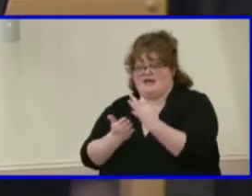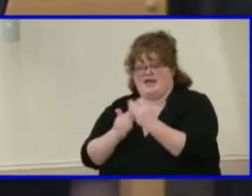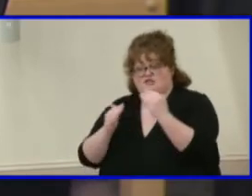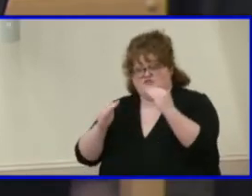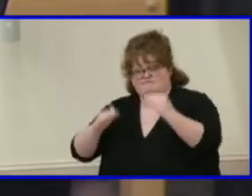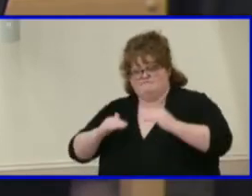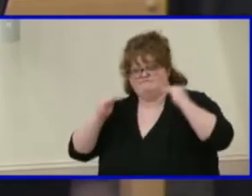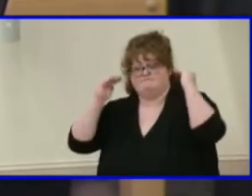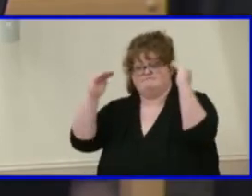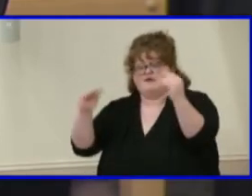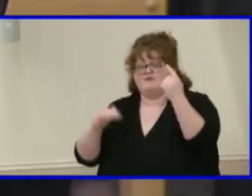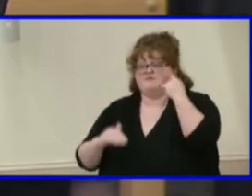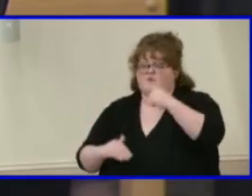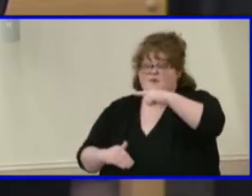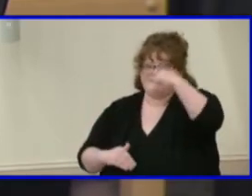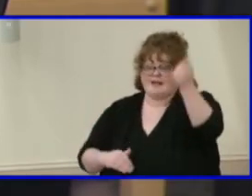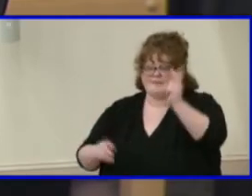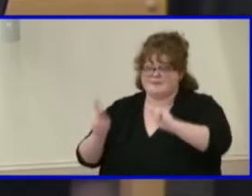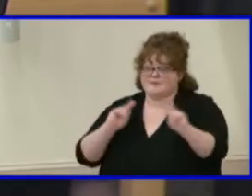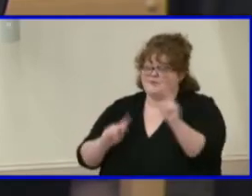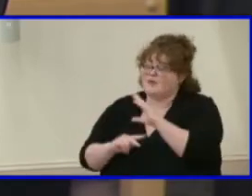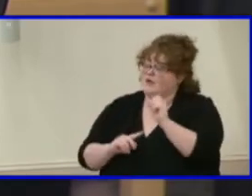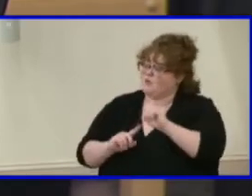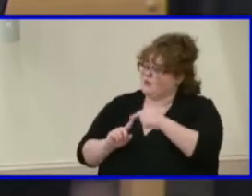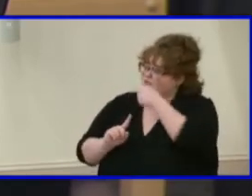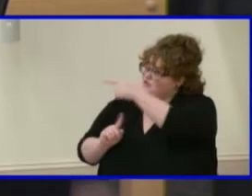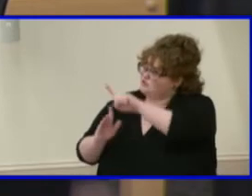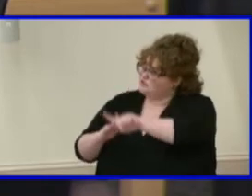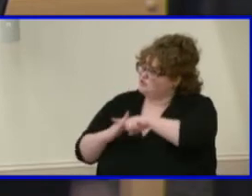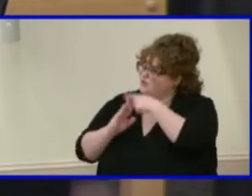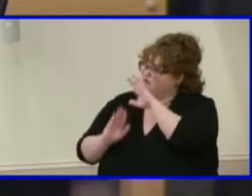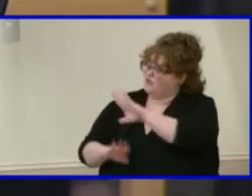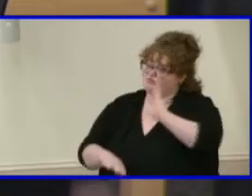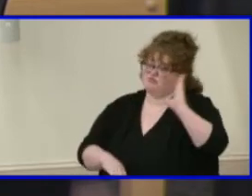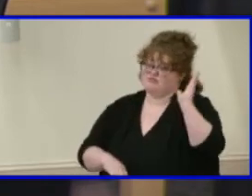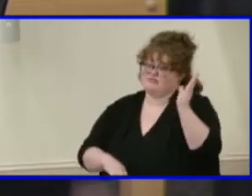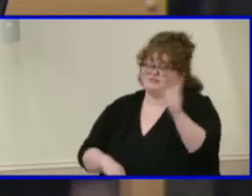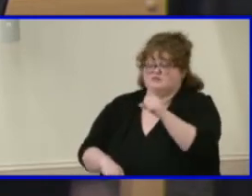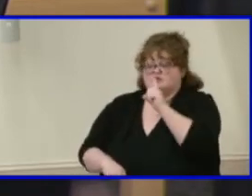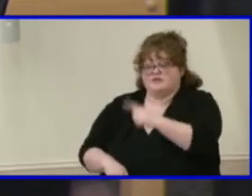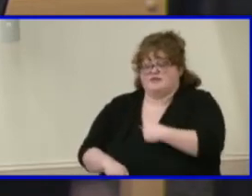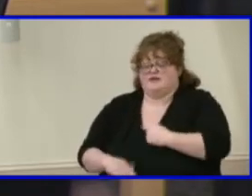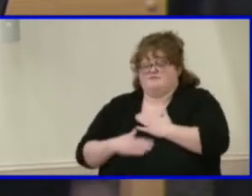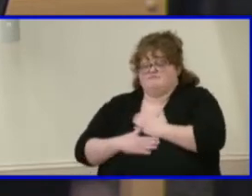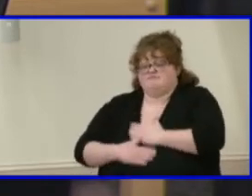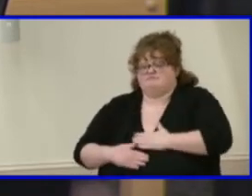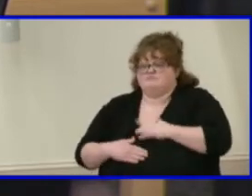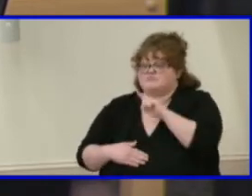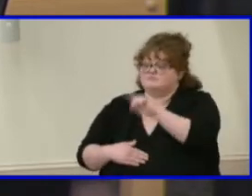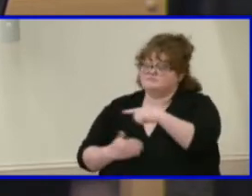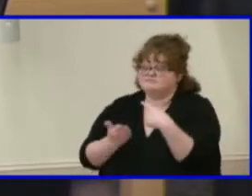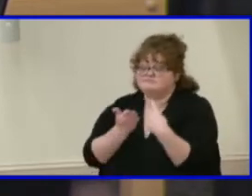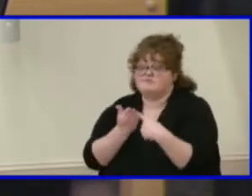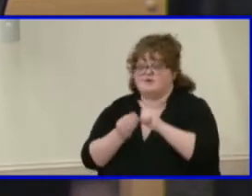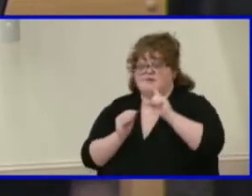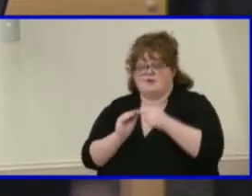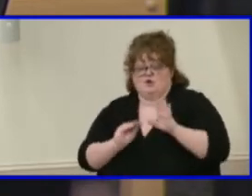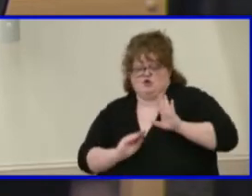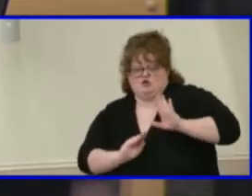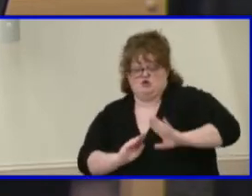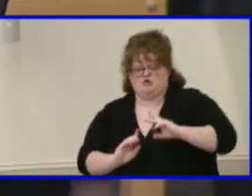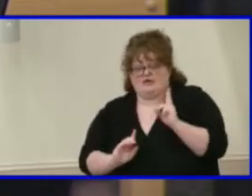And as you started your presentation, which I love talking about her civic engagement, she was a teacher.